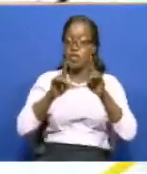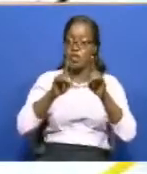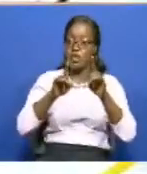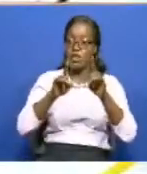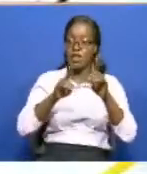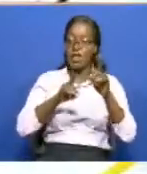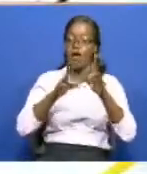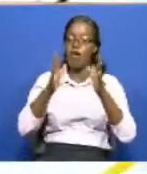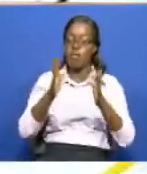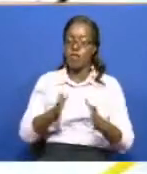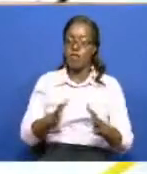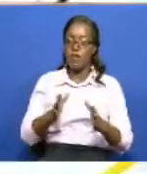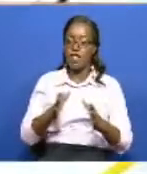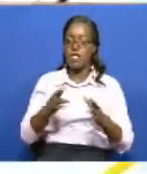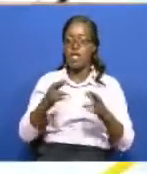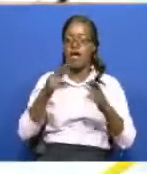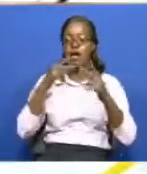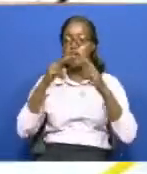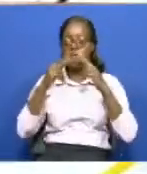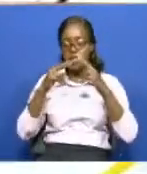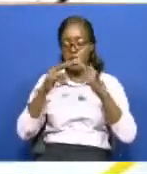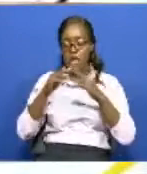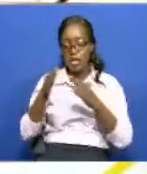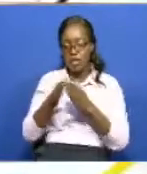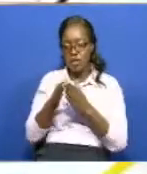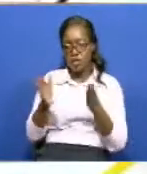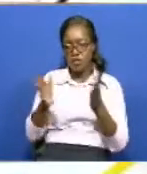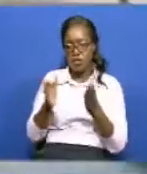resumes and hospitality outlets reopen.